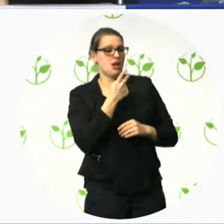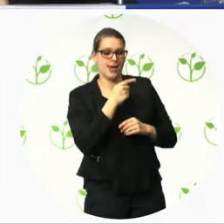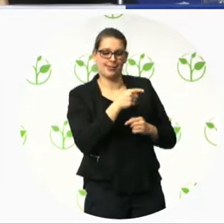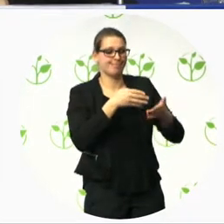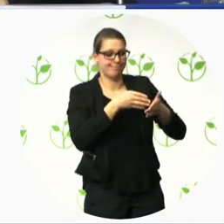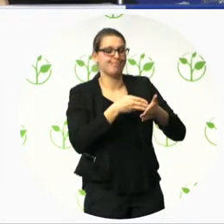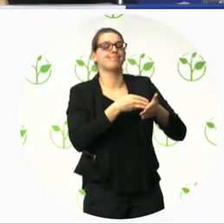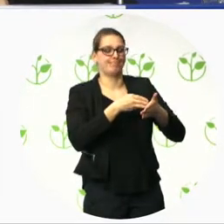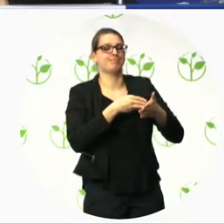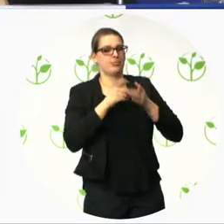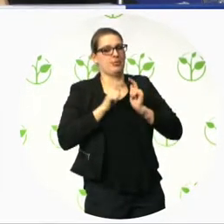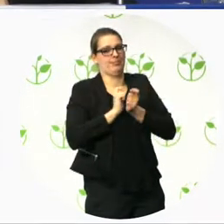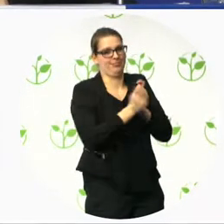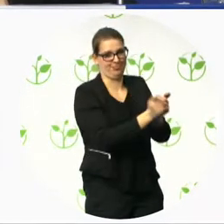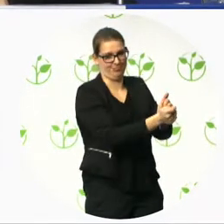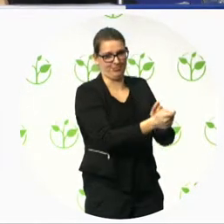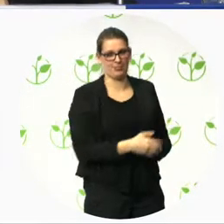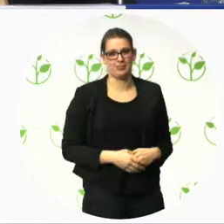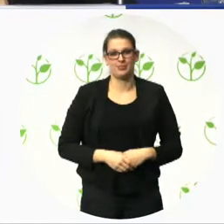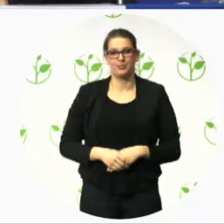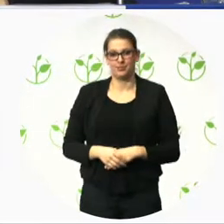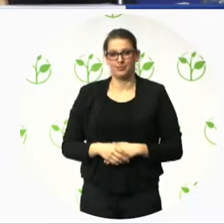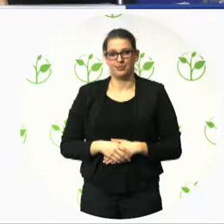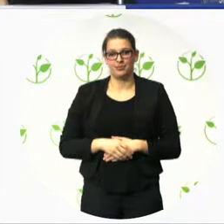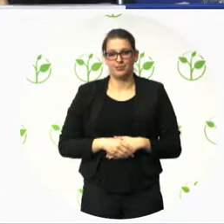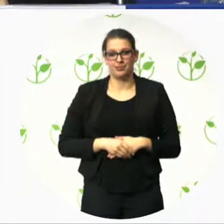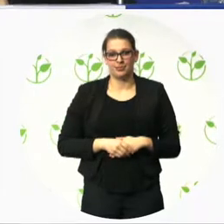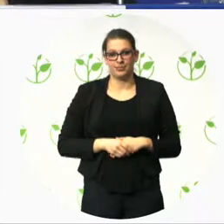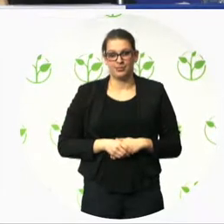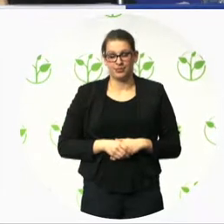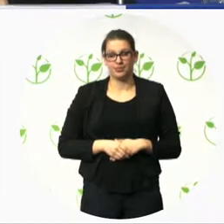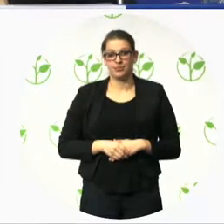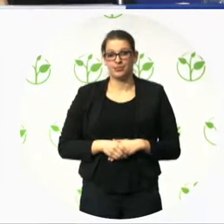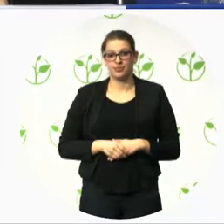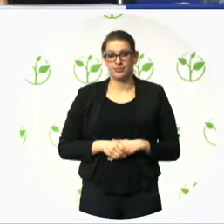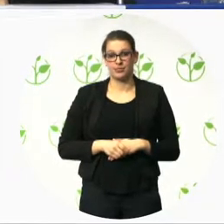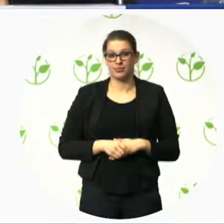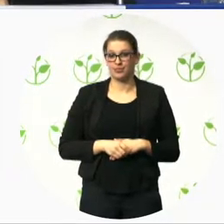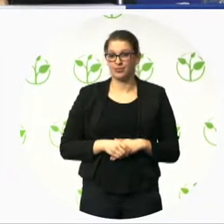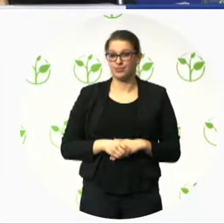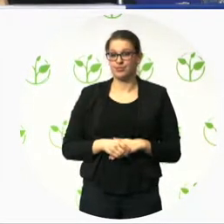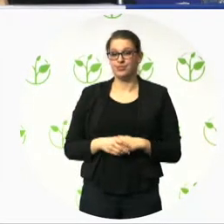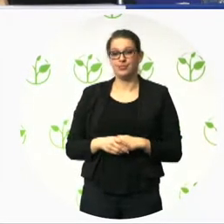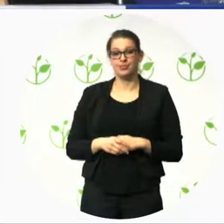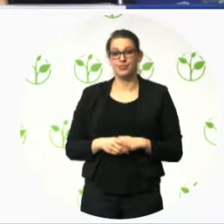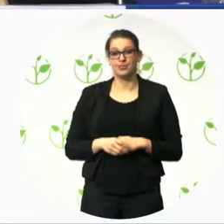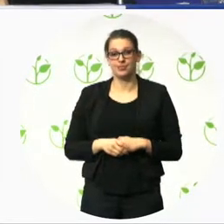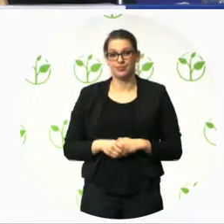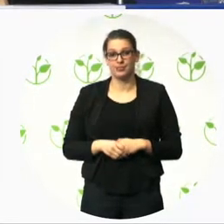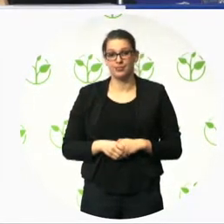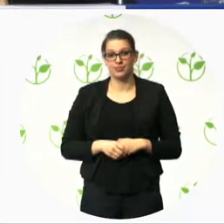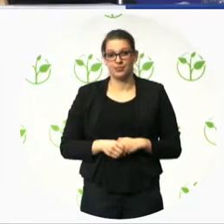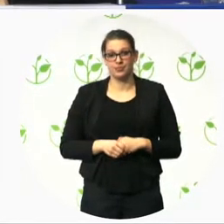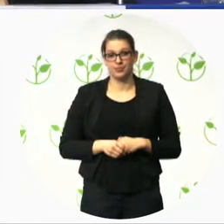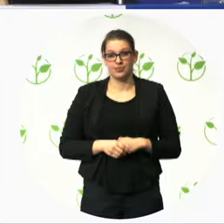It's also necessary to mention that the directive explicitly underlines the need for training and awareness raising,